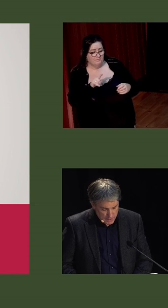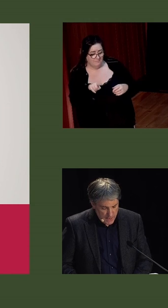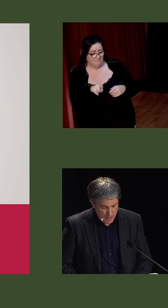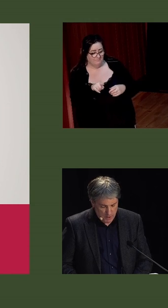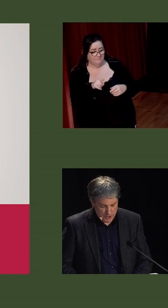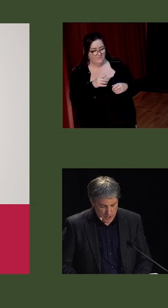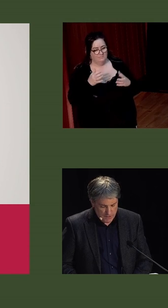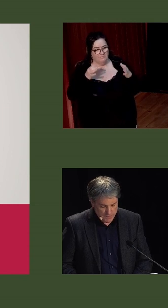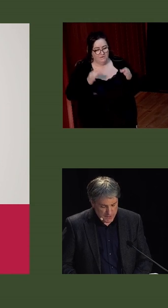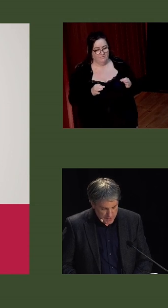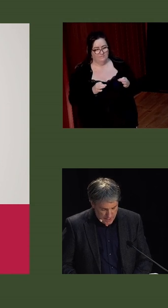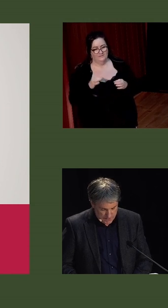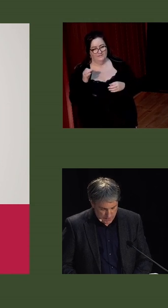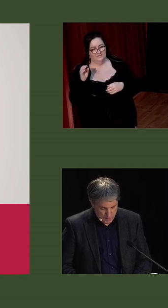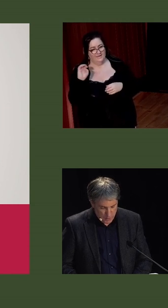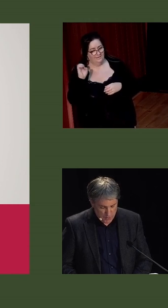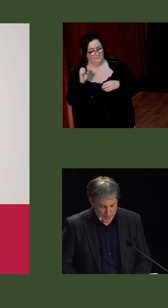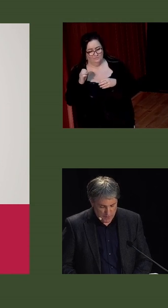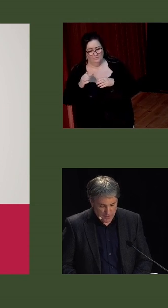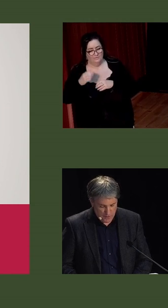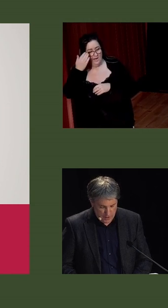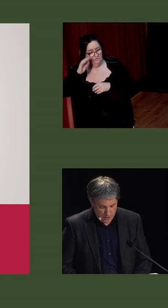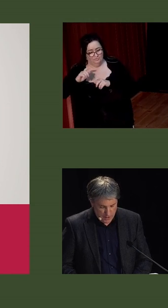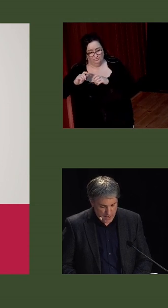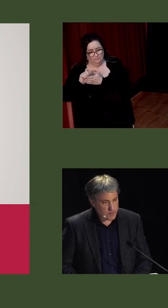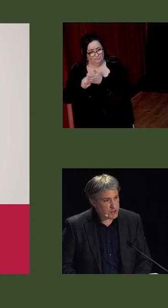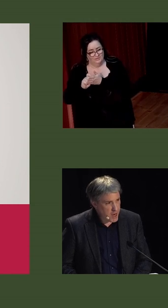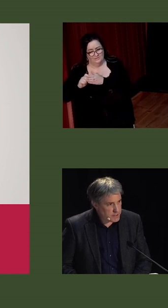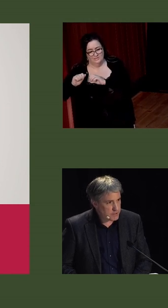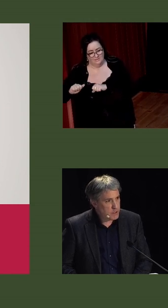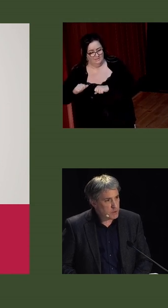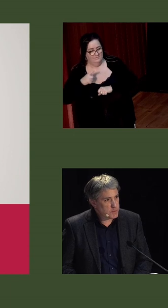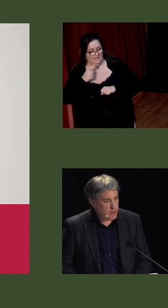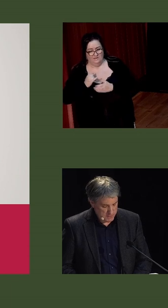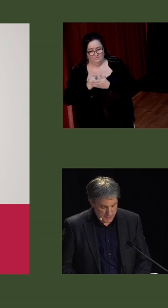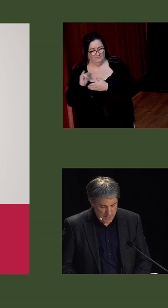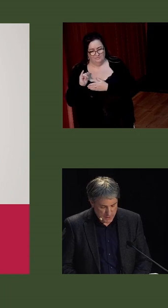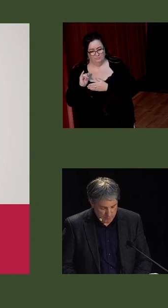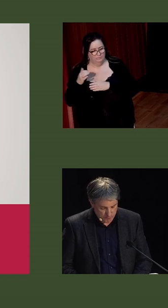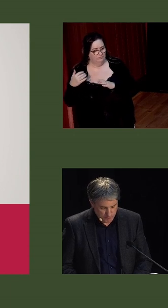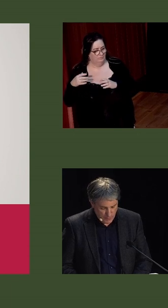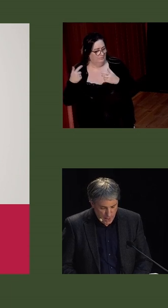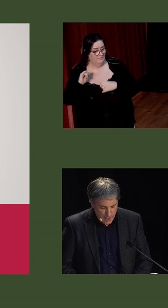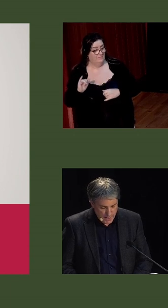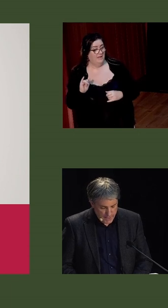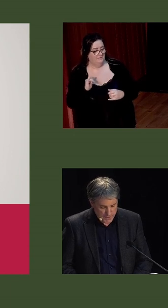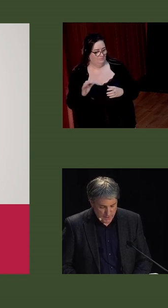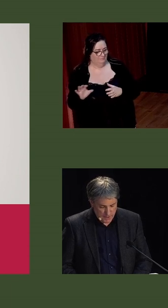perfect, the Anglo-Irish treaty facilitated the progress of the country, and to reject it would spell disaster.